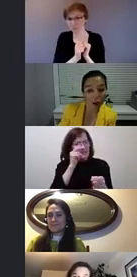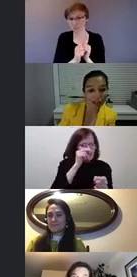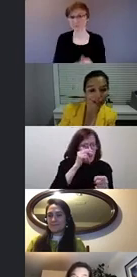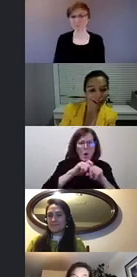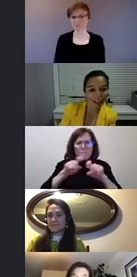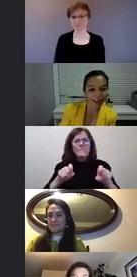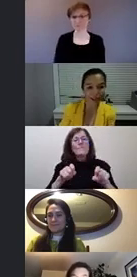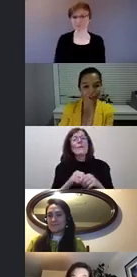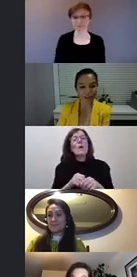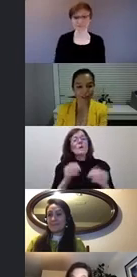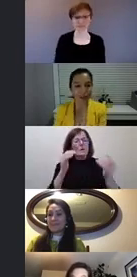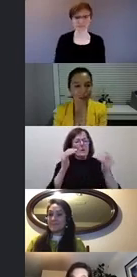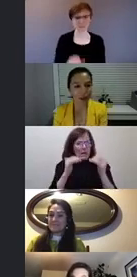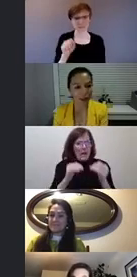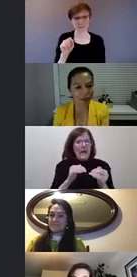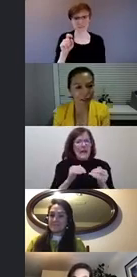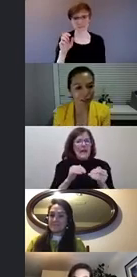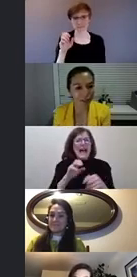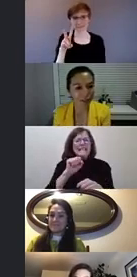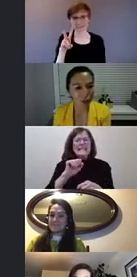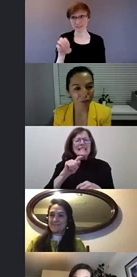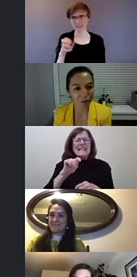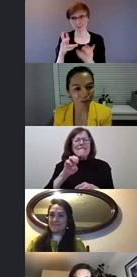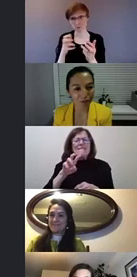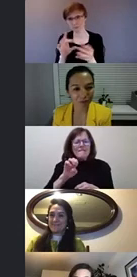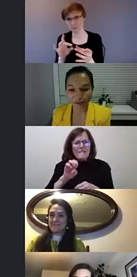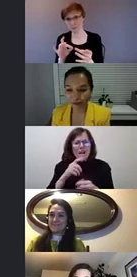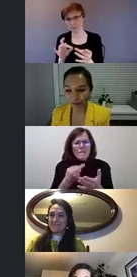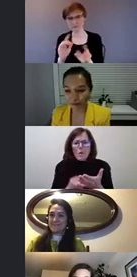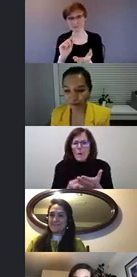he can comment on. So, Steve, I'll turn the mic to you.